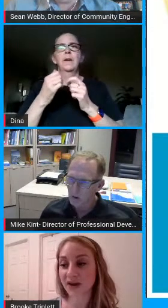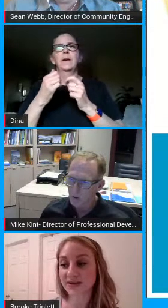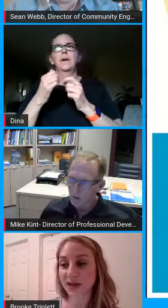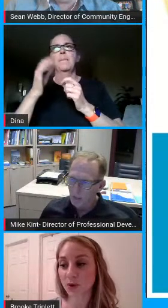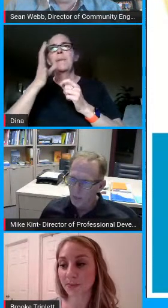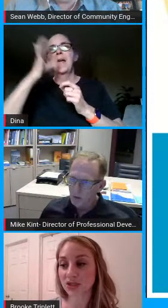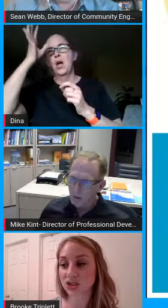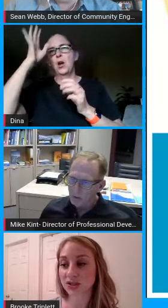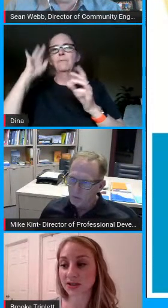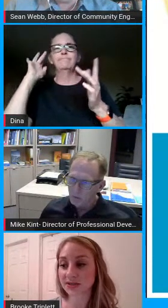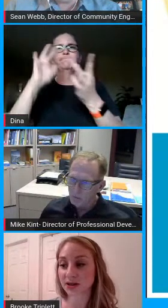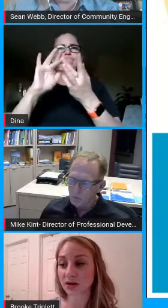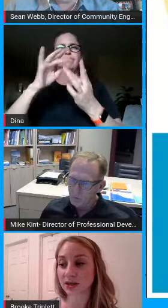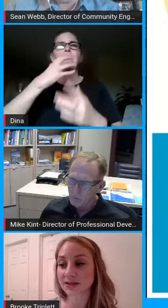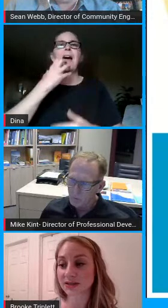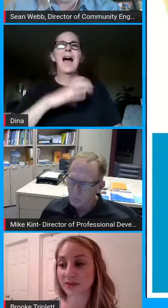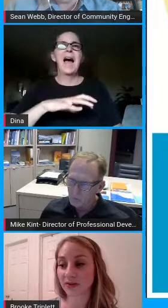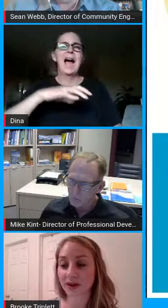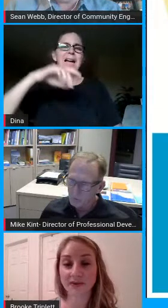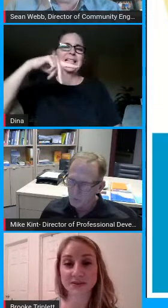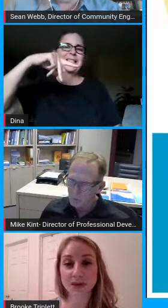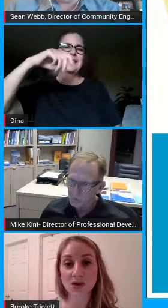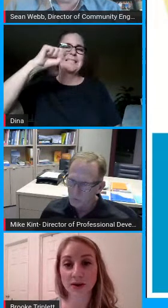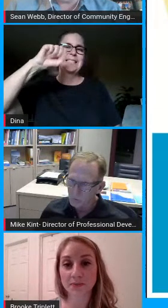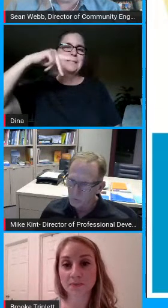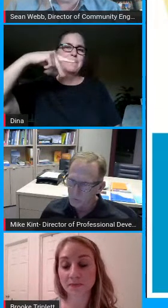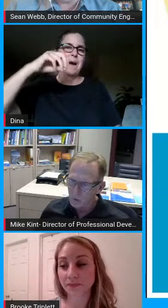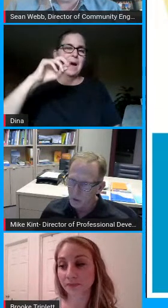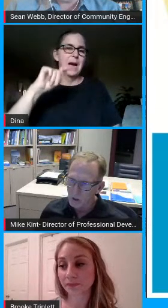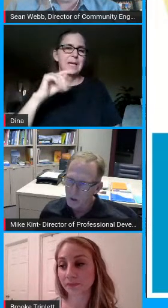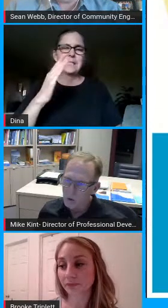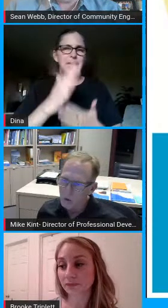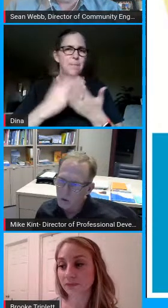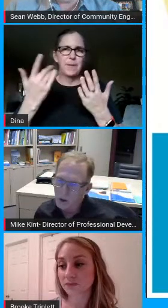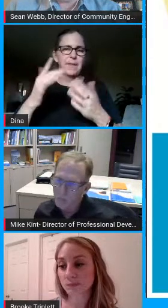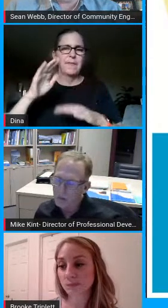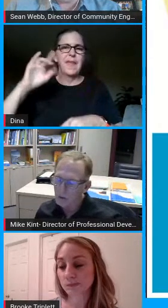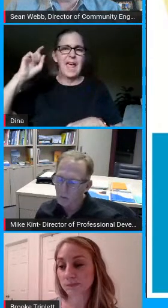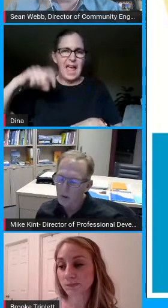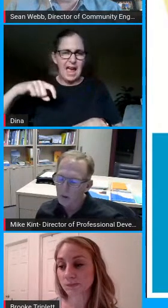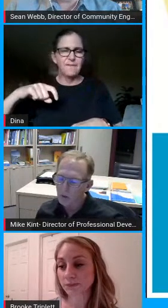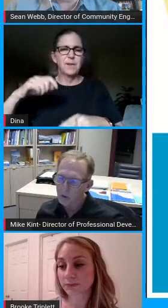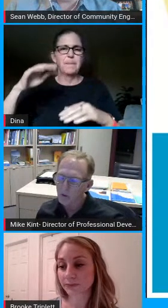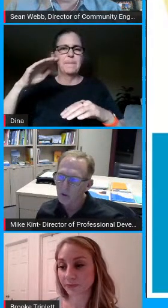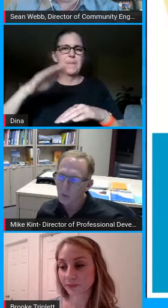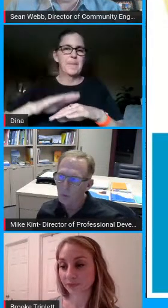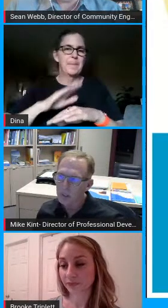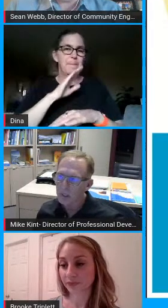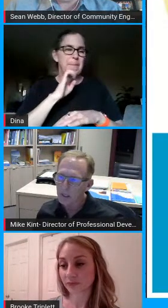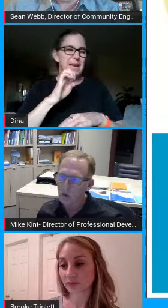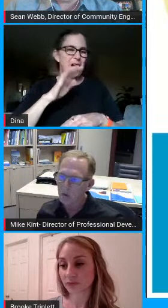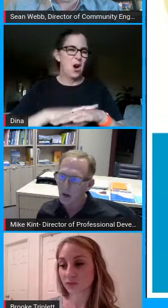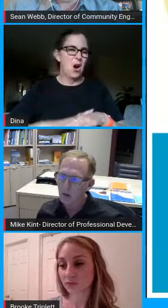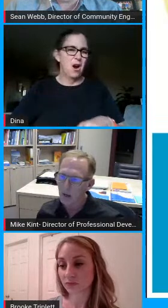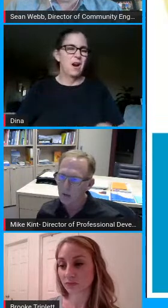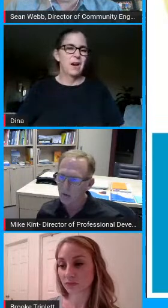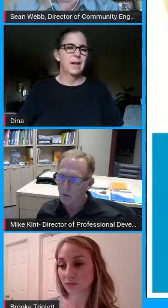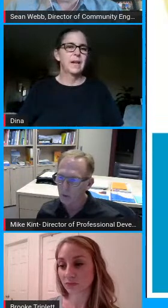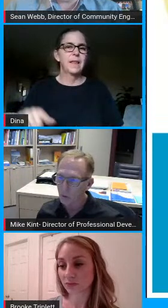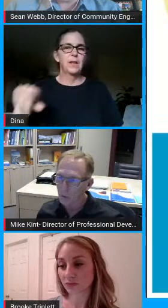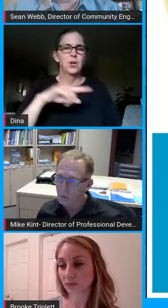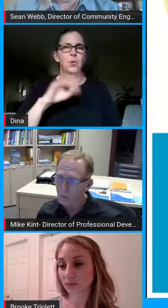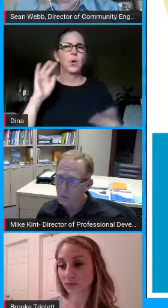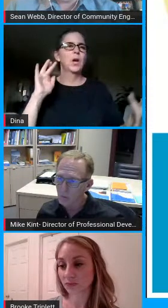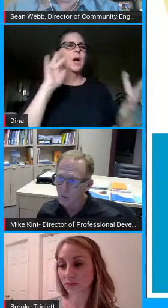the my files that were mentioned is there a list that they have to be on uh they parents just simply need to contact